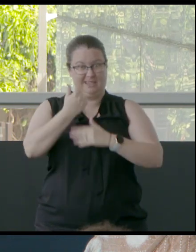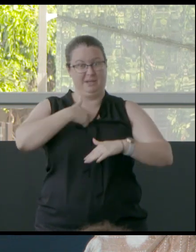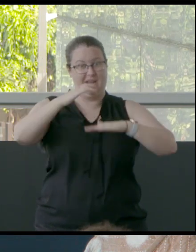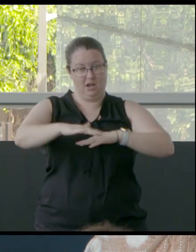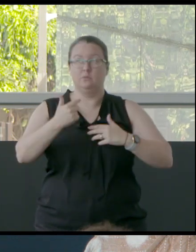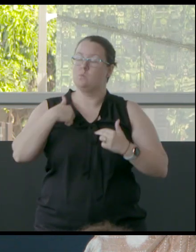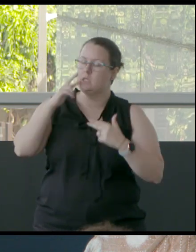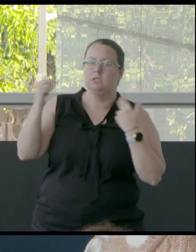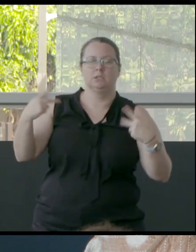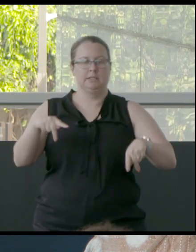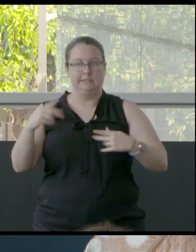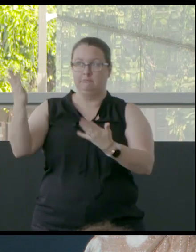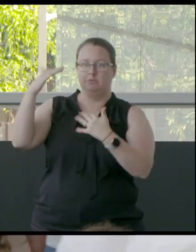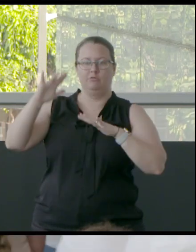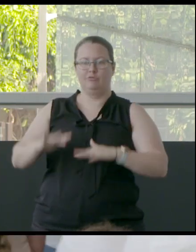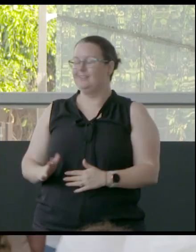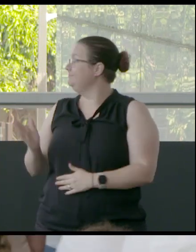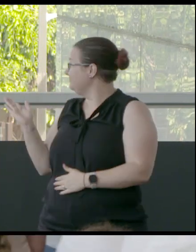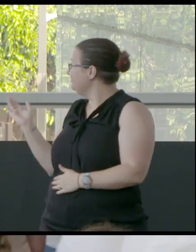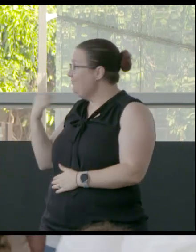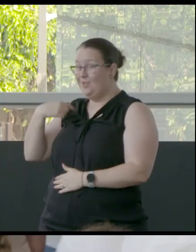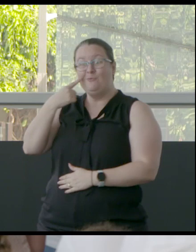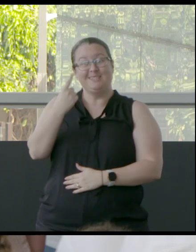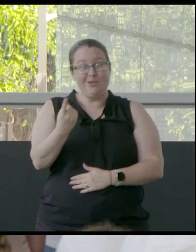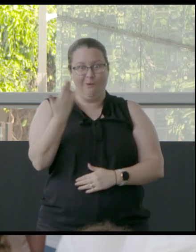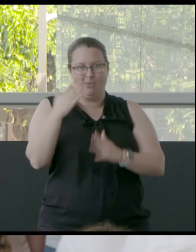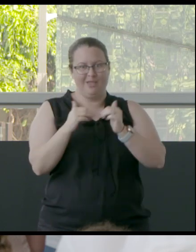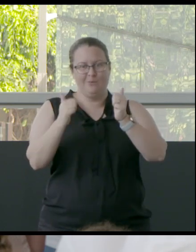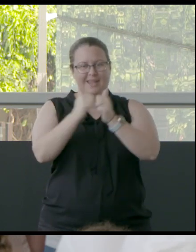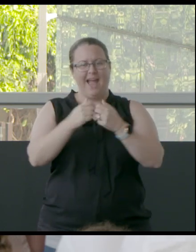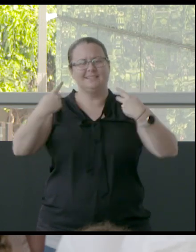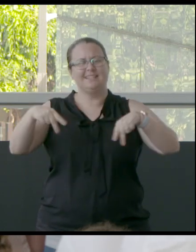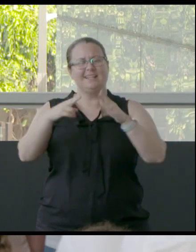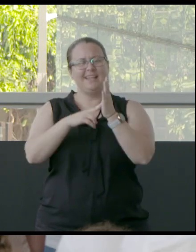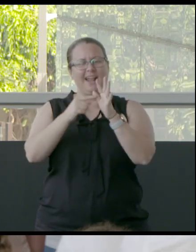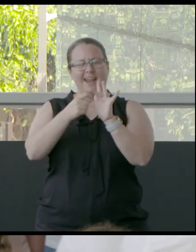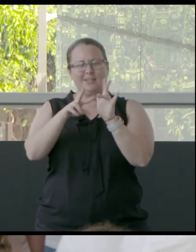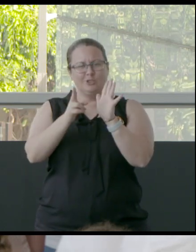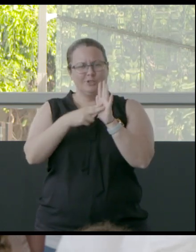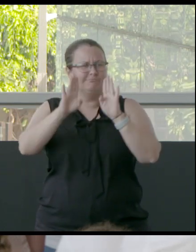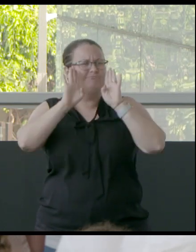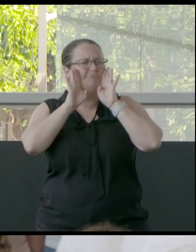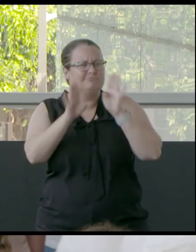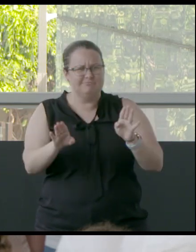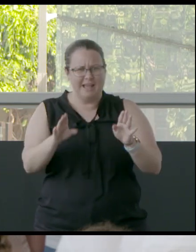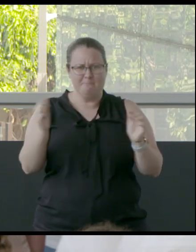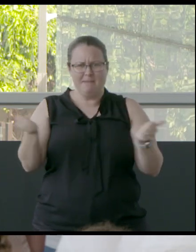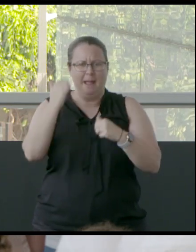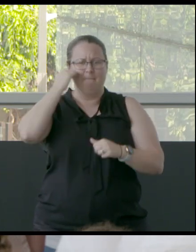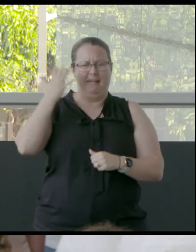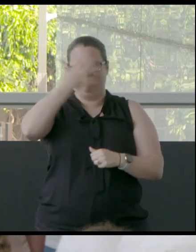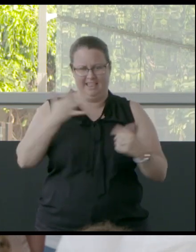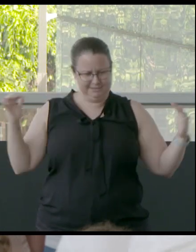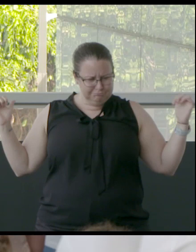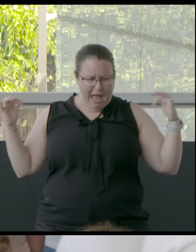country. In fact, we saw that on the weekend with the Dance Nation. It's an incredible movement of blackfellas all over the